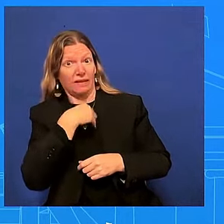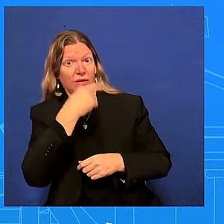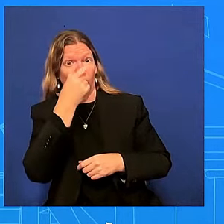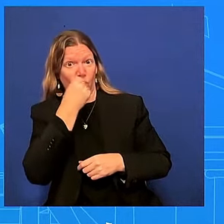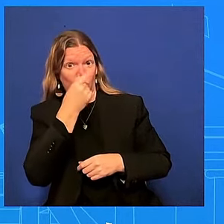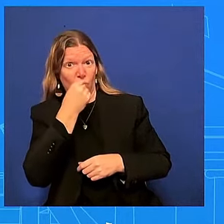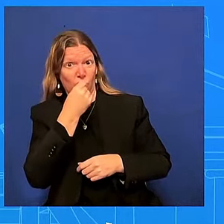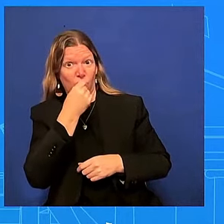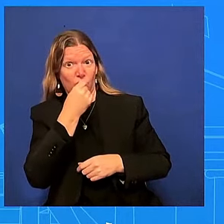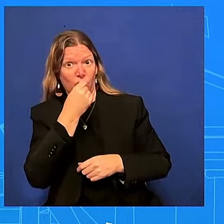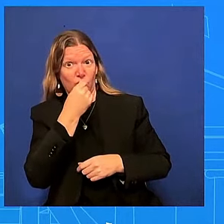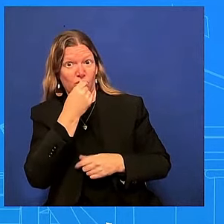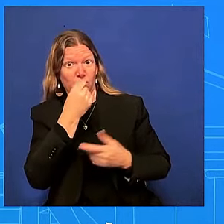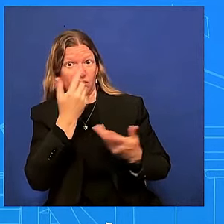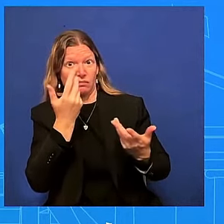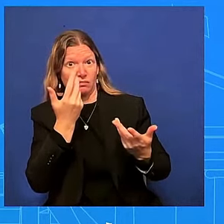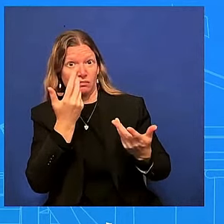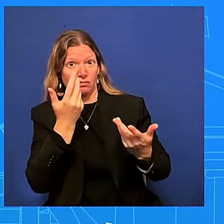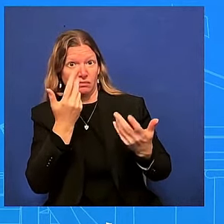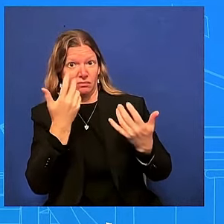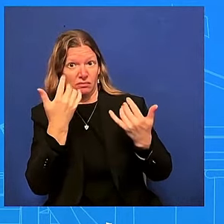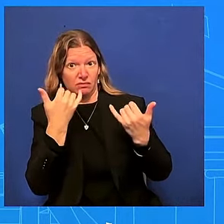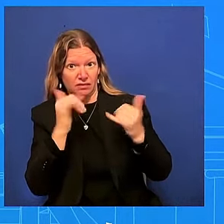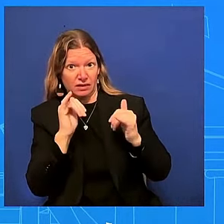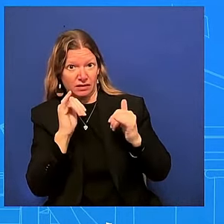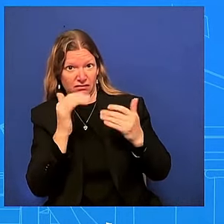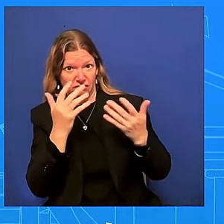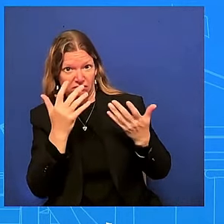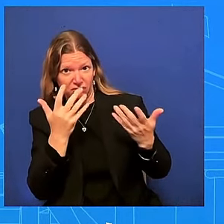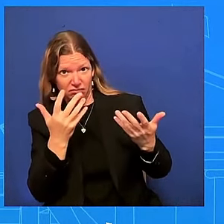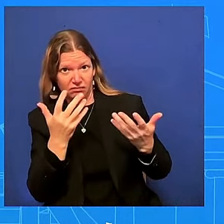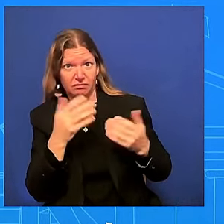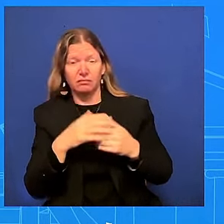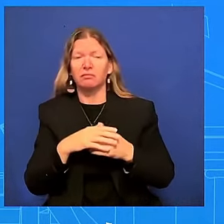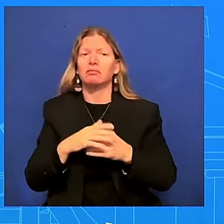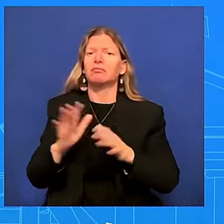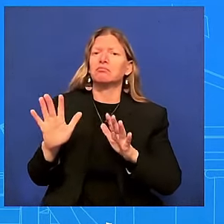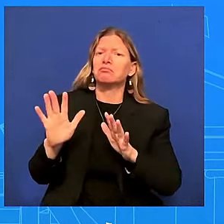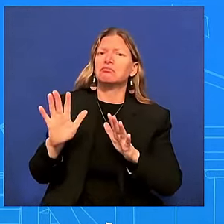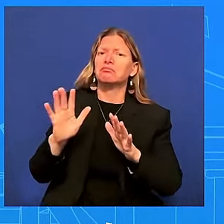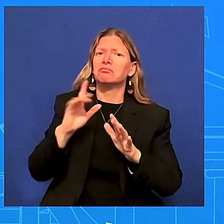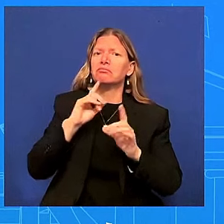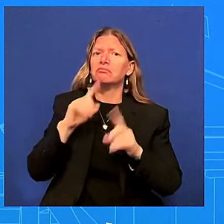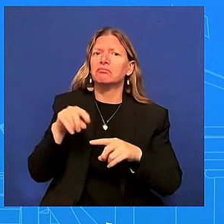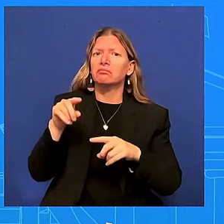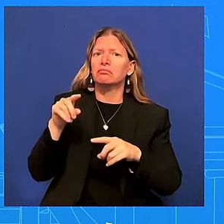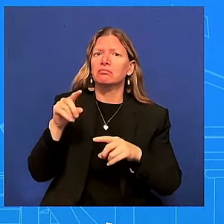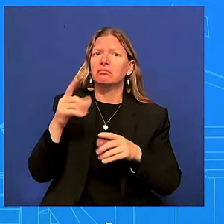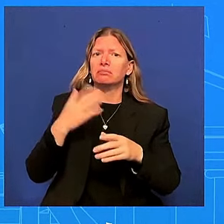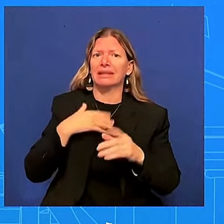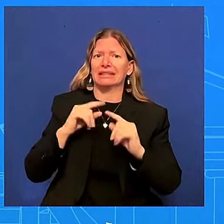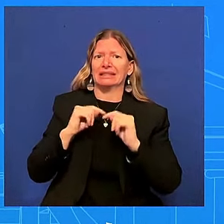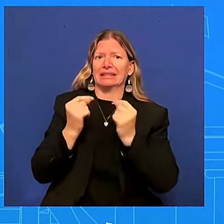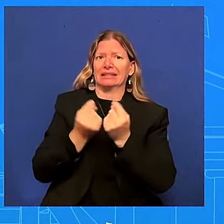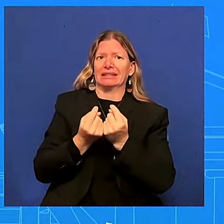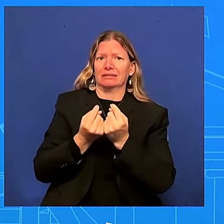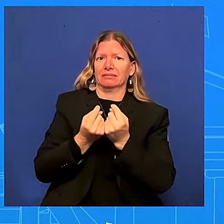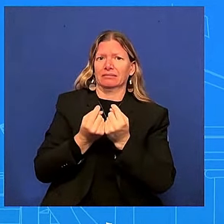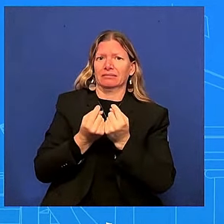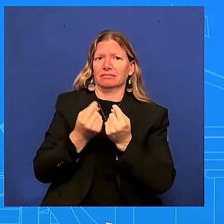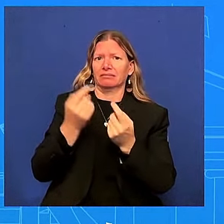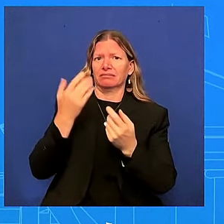and myself directly you heard the horse voice we we were able to confirm he had a cold he was under the weather obviously uh